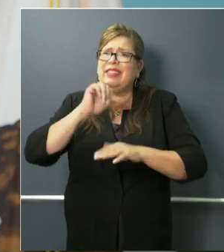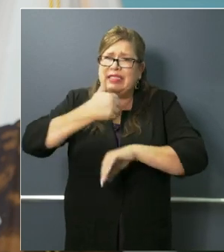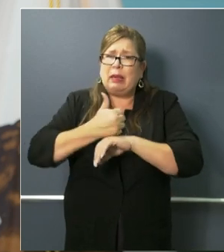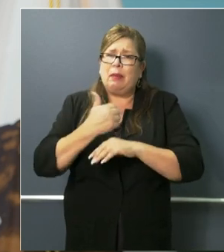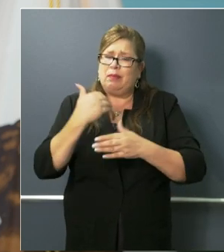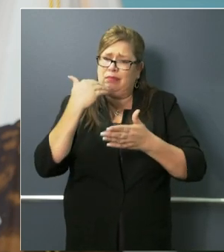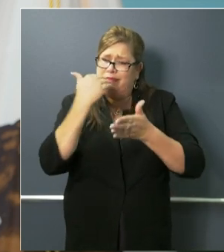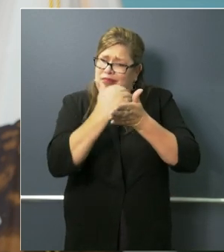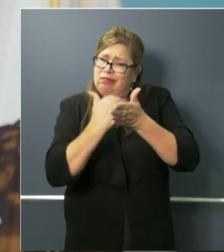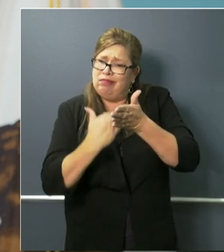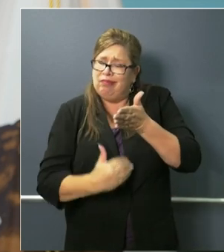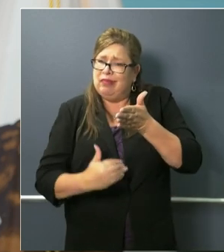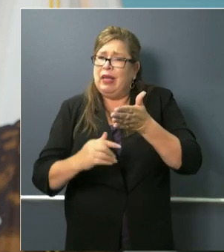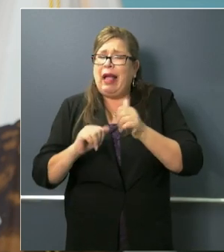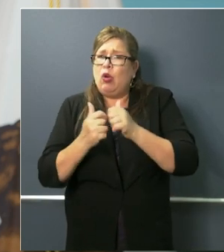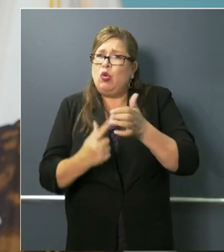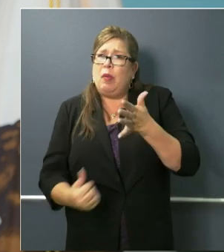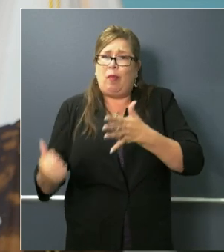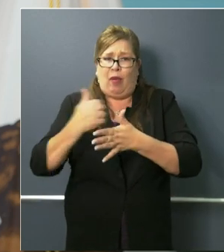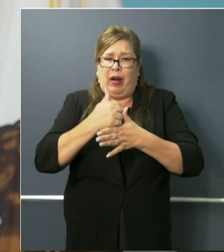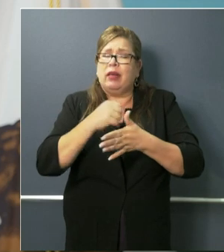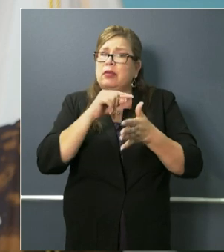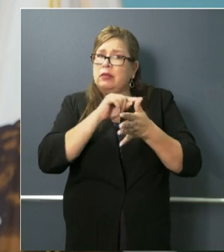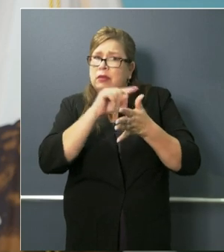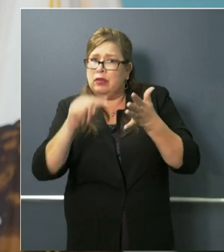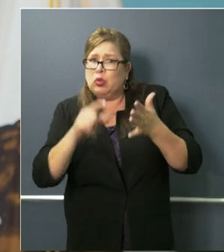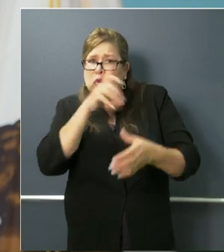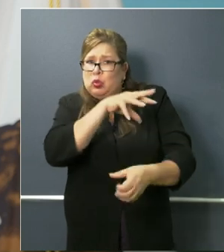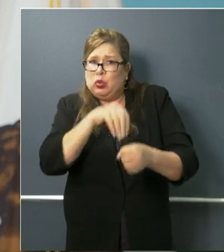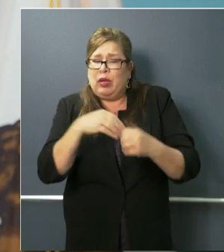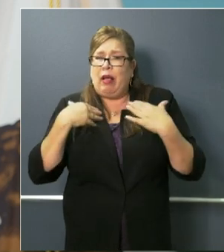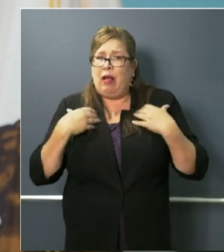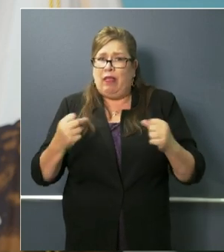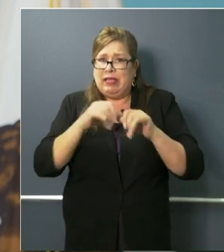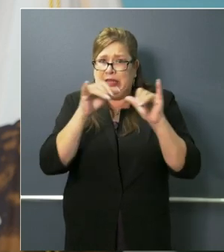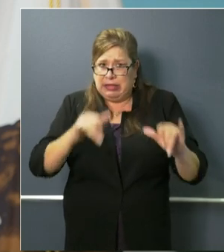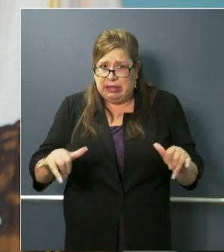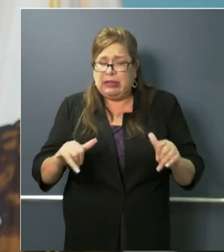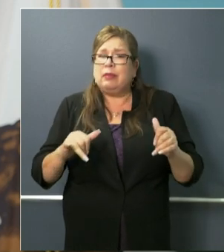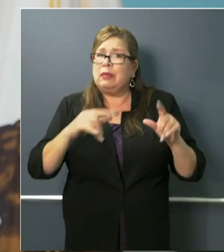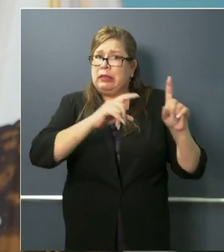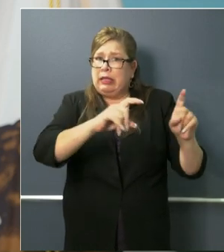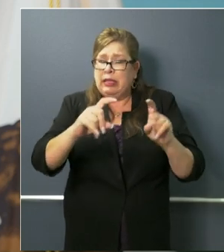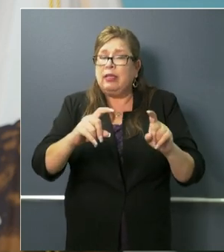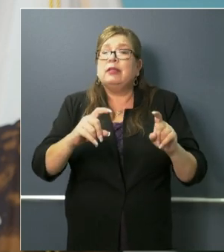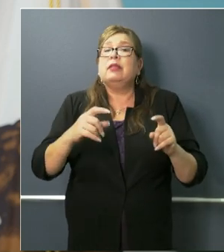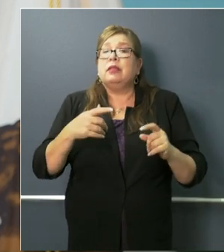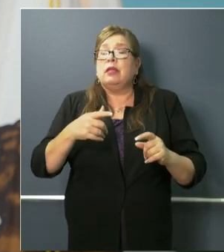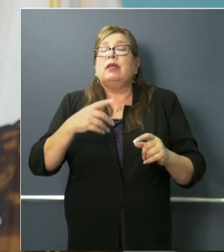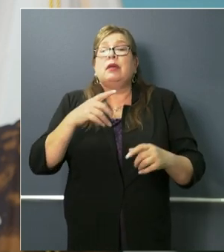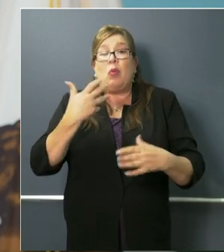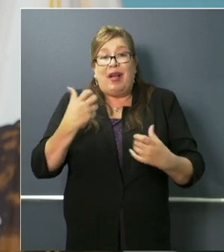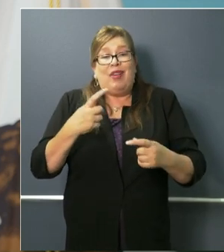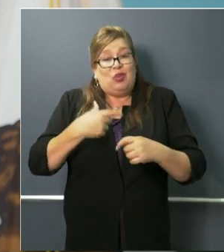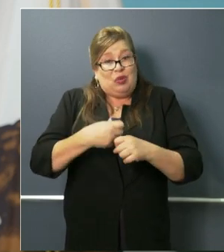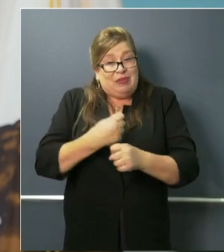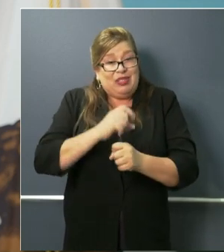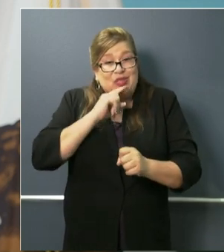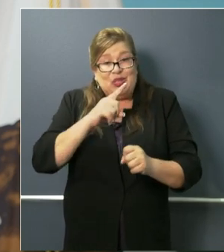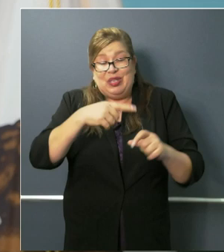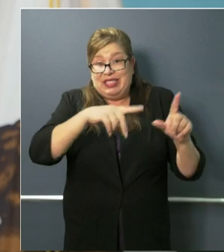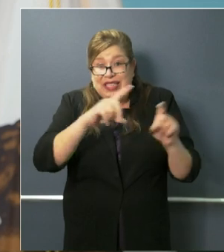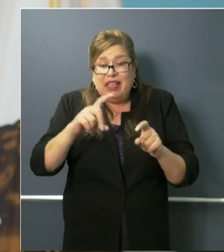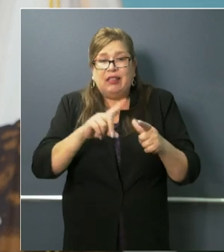that ultimately uh will lead to our capacity to identify uh a strategy to get people back to work uh and get people back